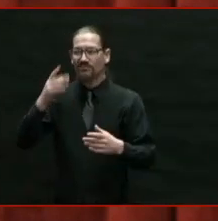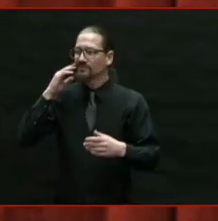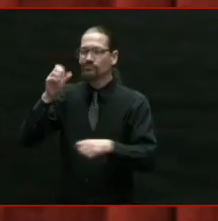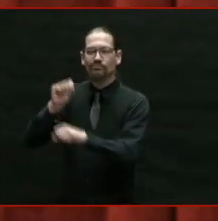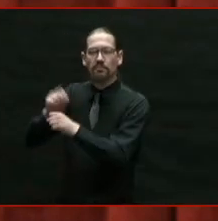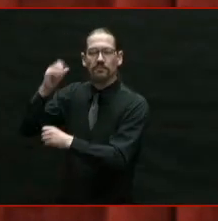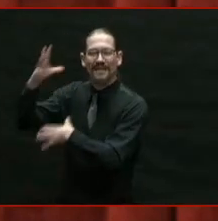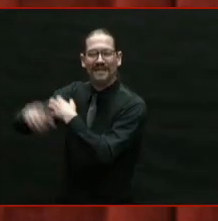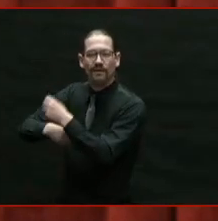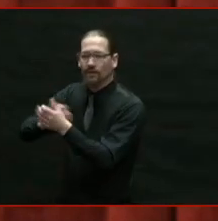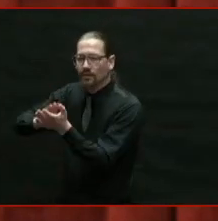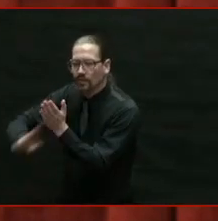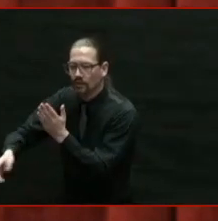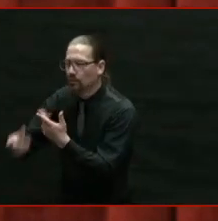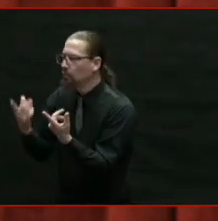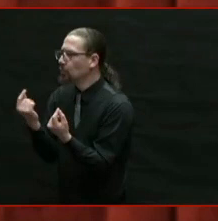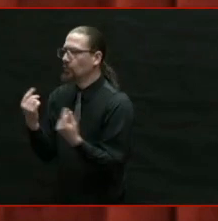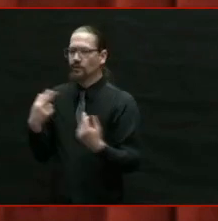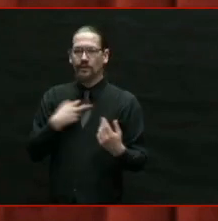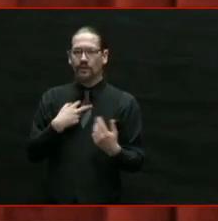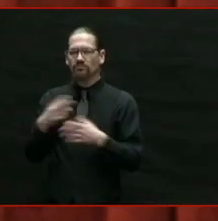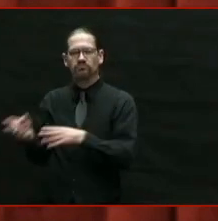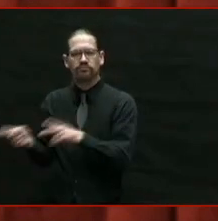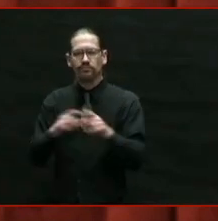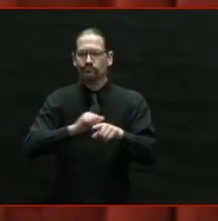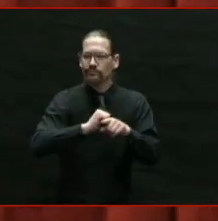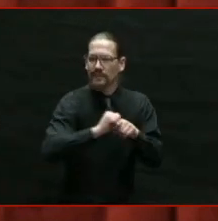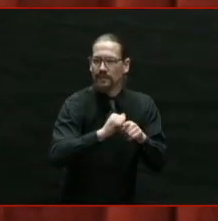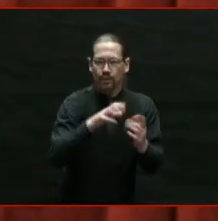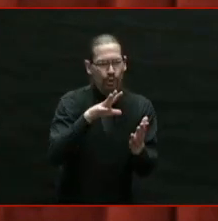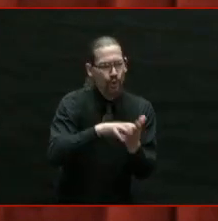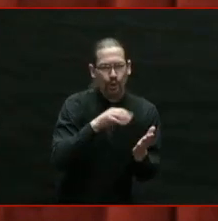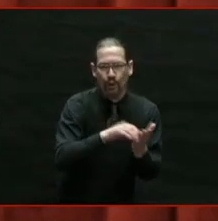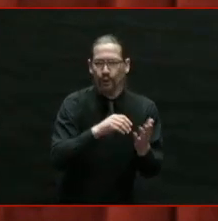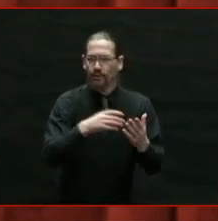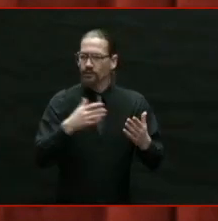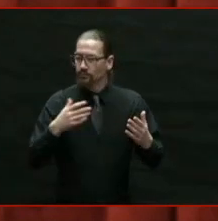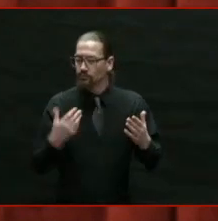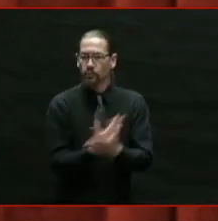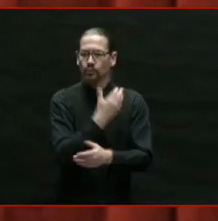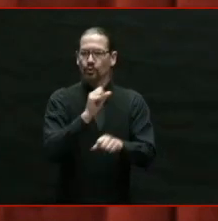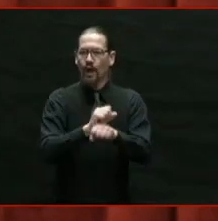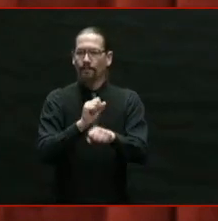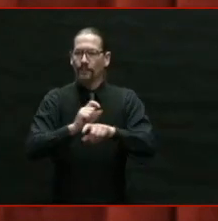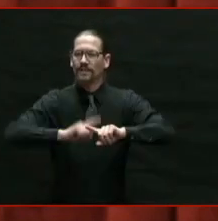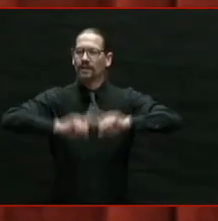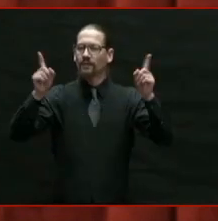And then when COVID hit, we supercharged that job training program.